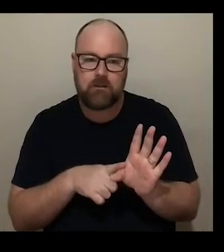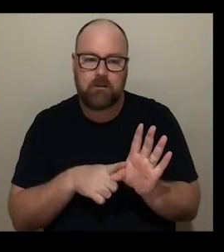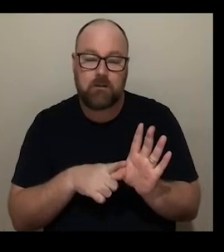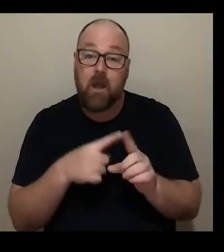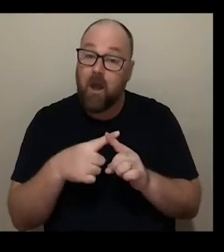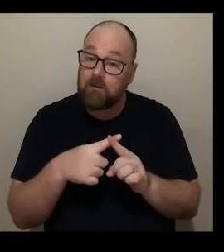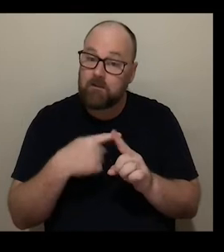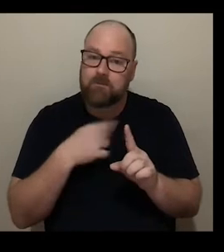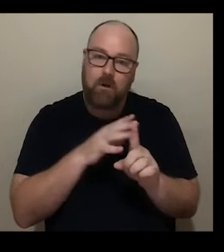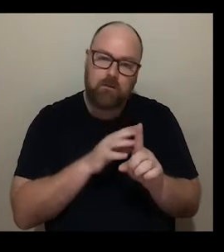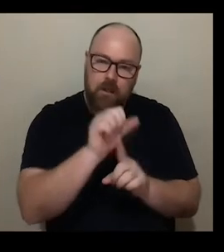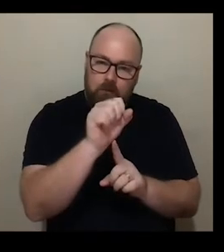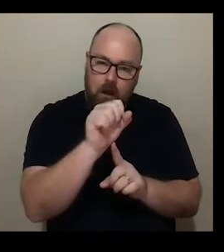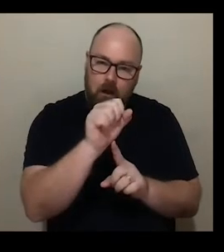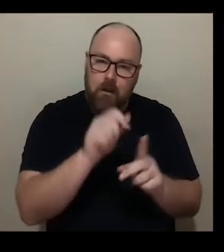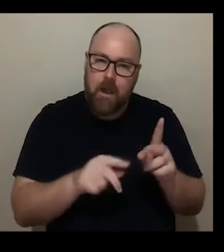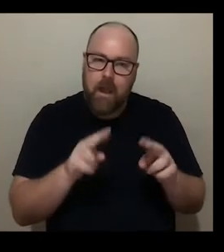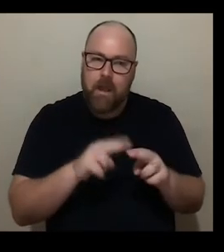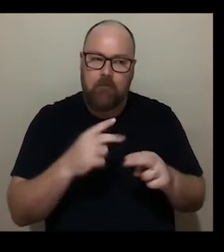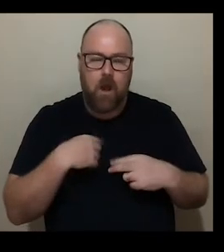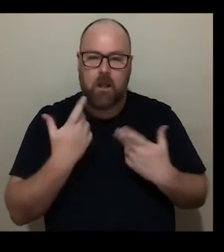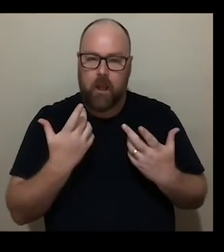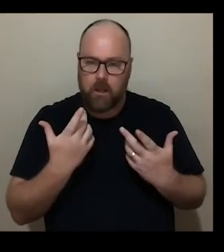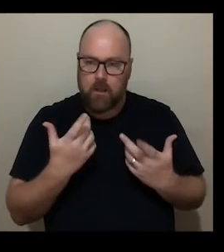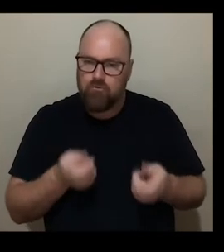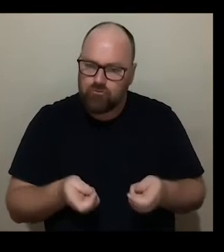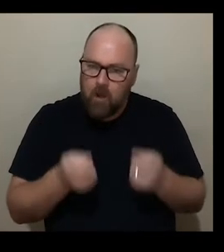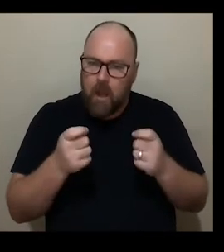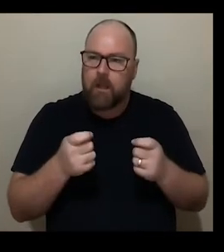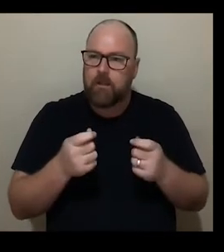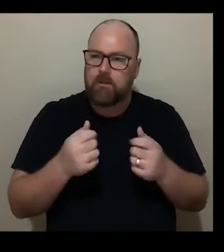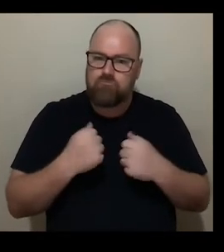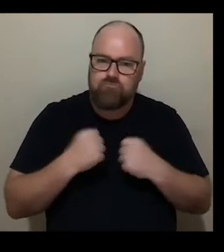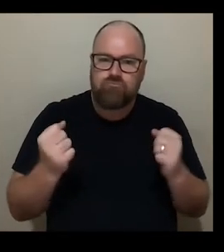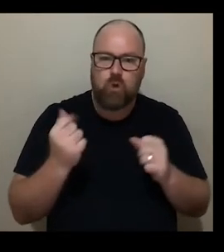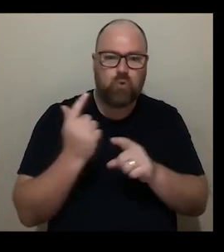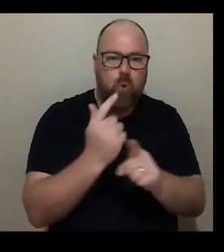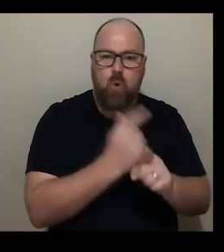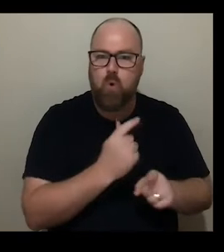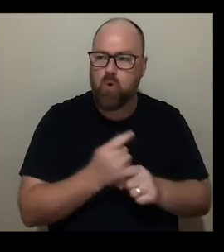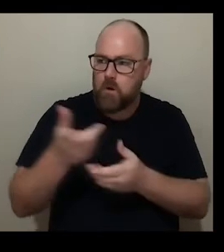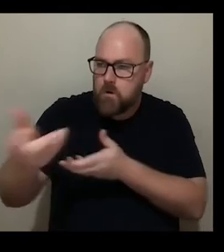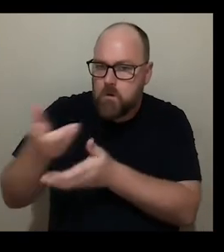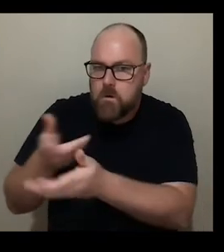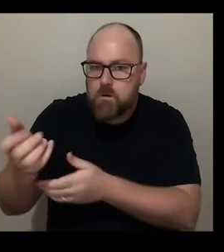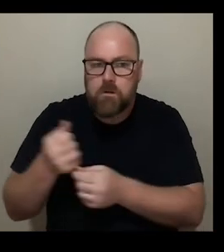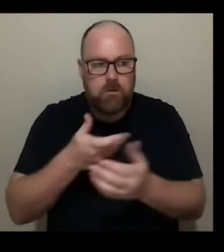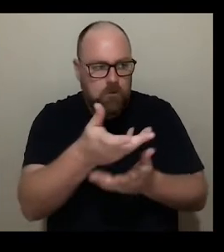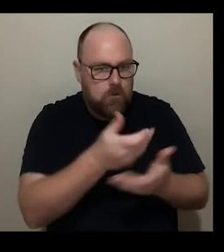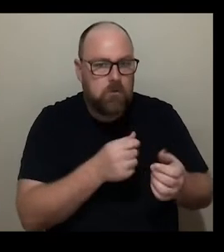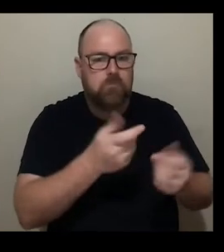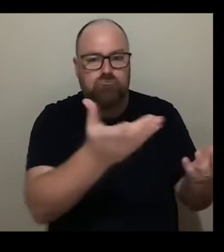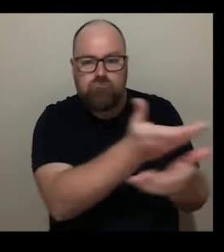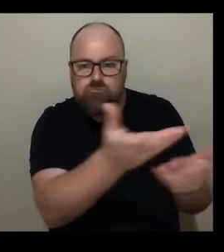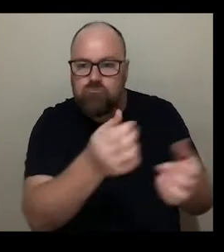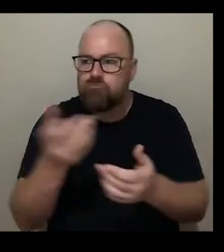find that by building dialogues as opposed to just working independently not only do